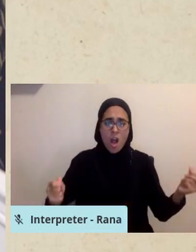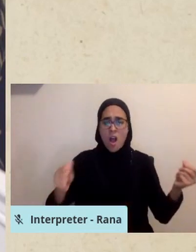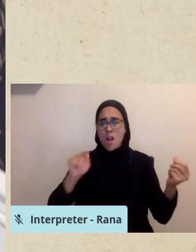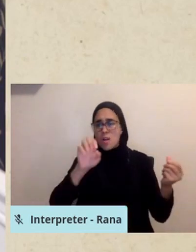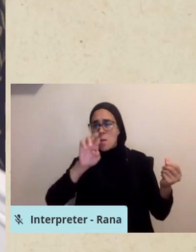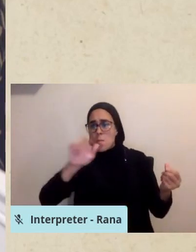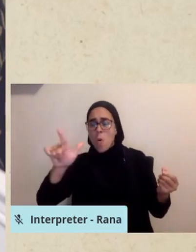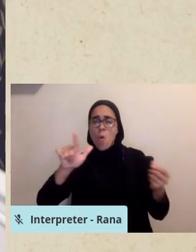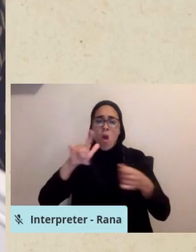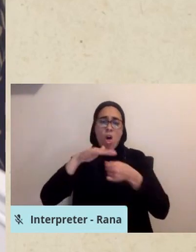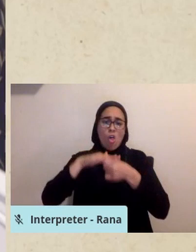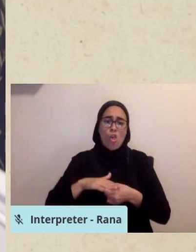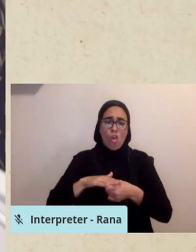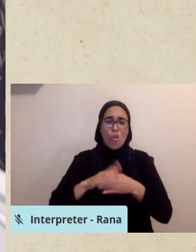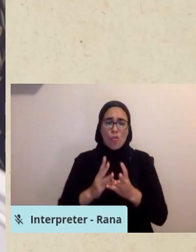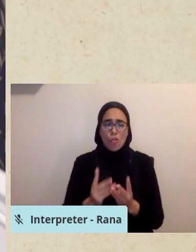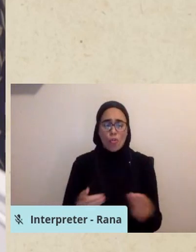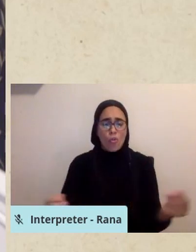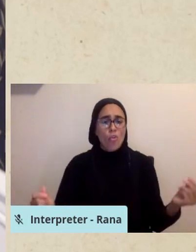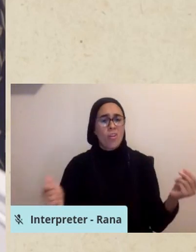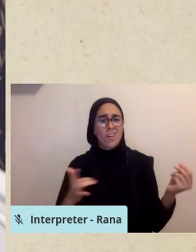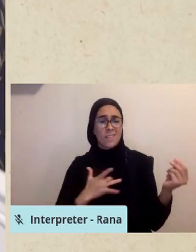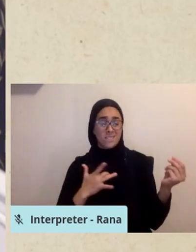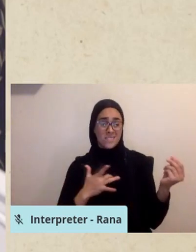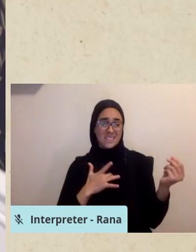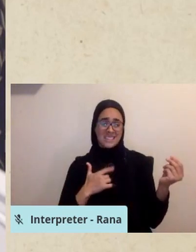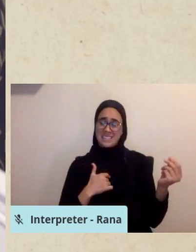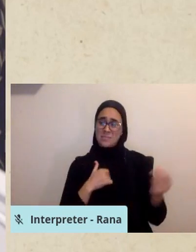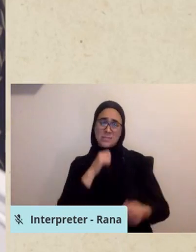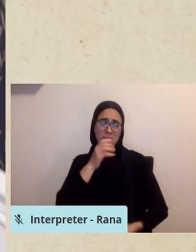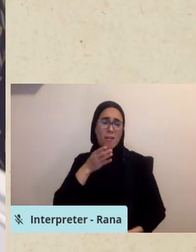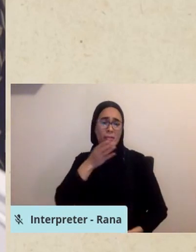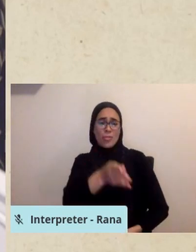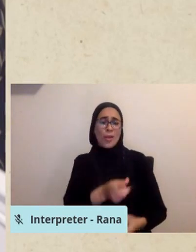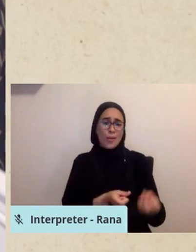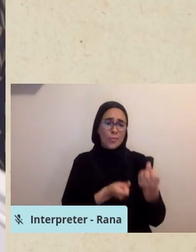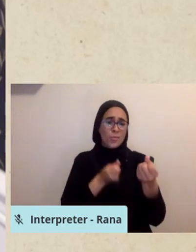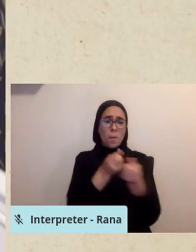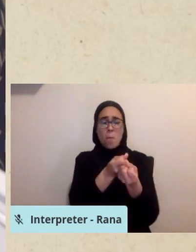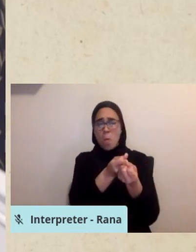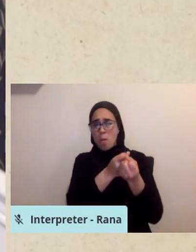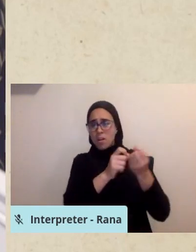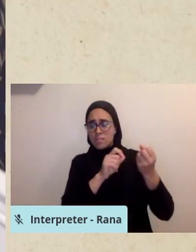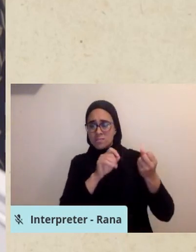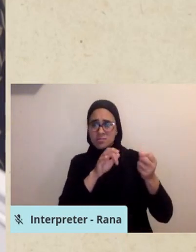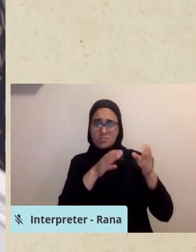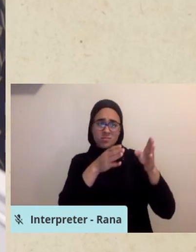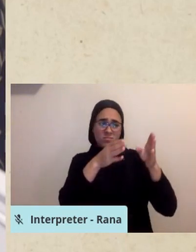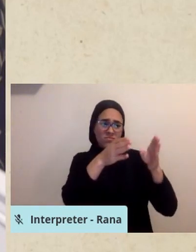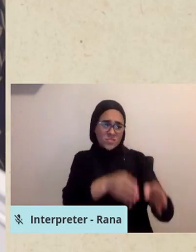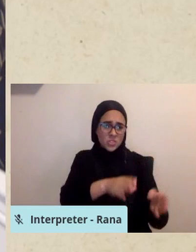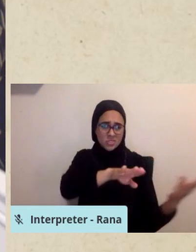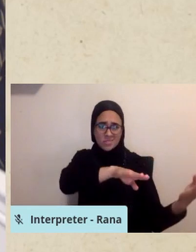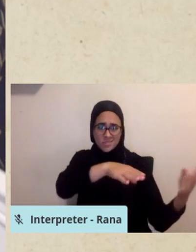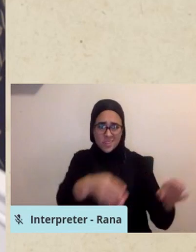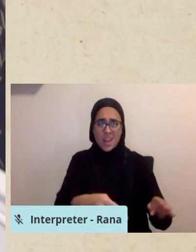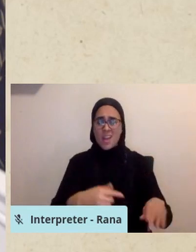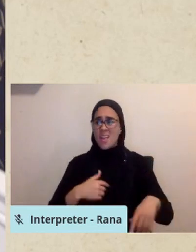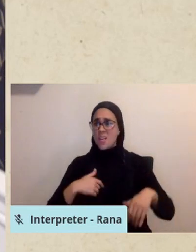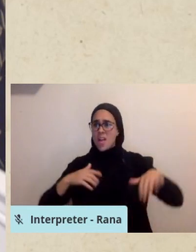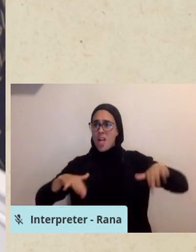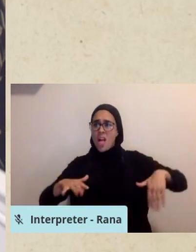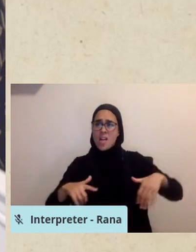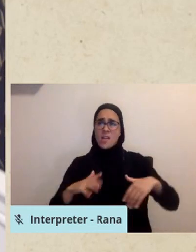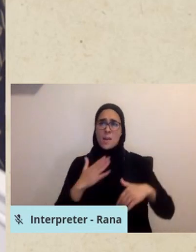addition to the grief. Of feeling like they weren't there and they, they didn't make sure they didn't perform the fight to fire the